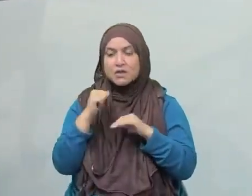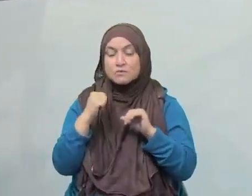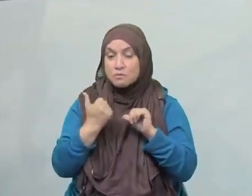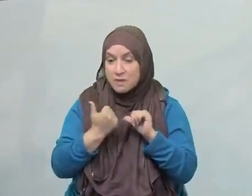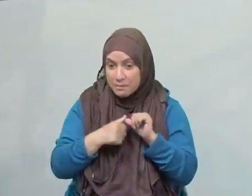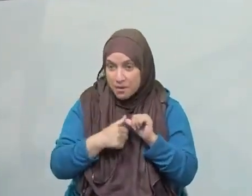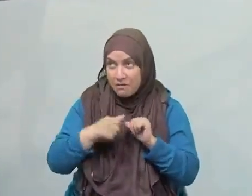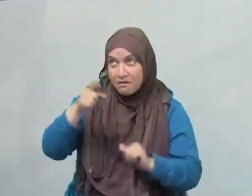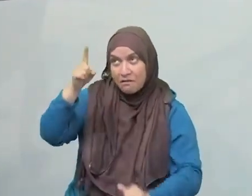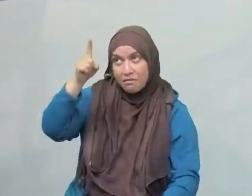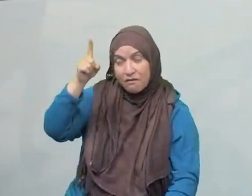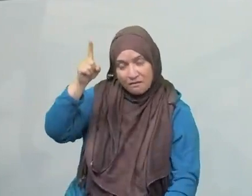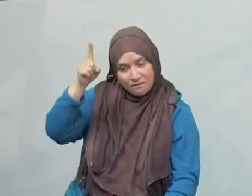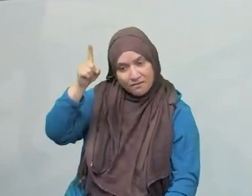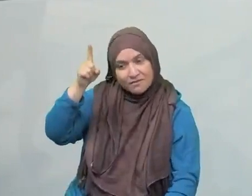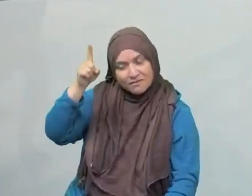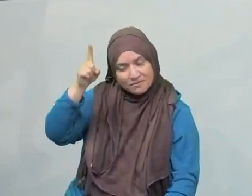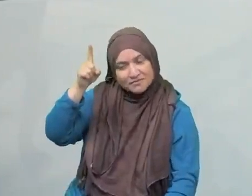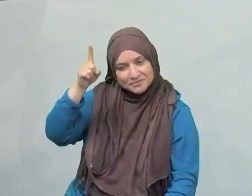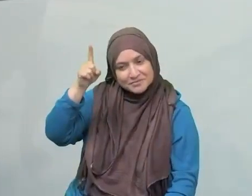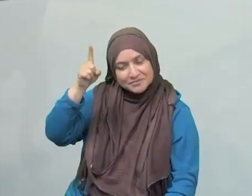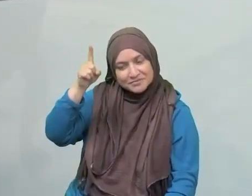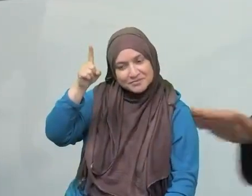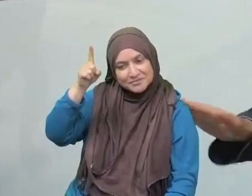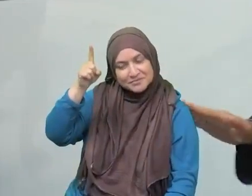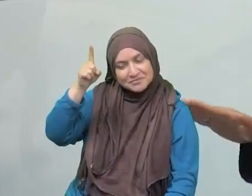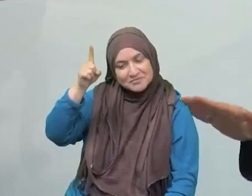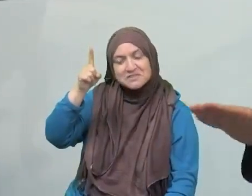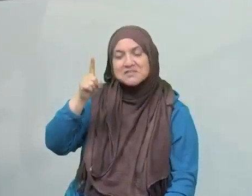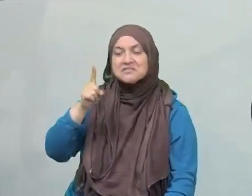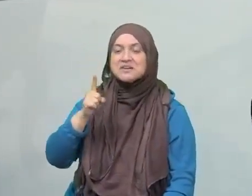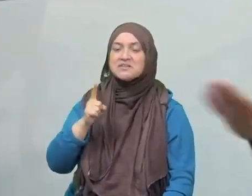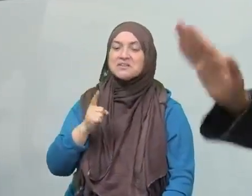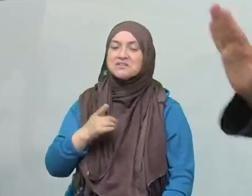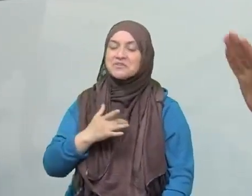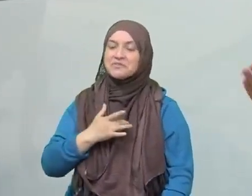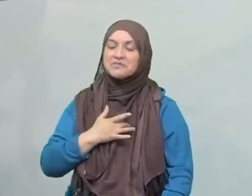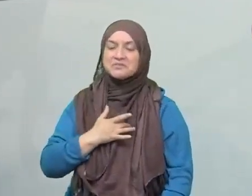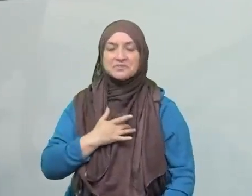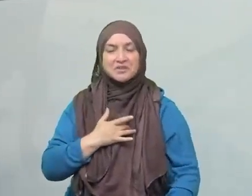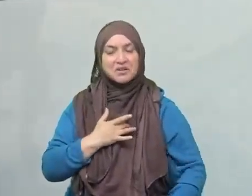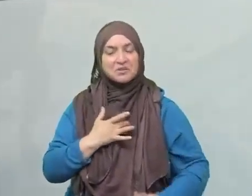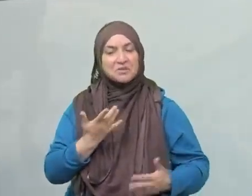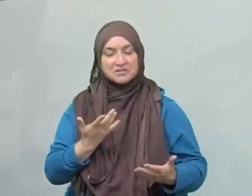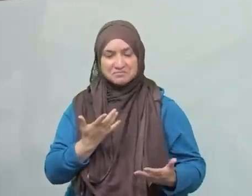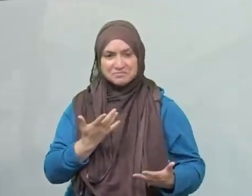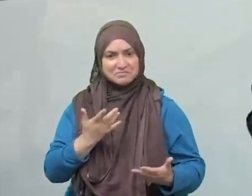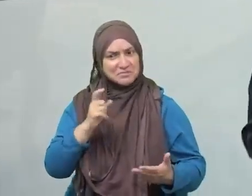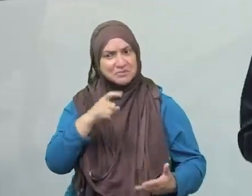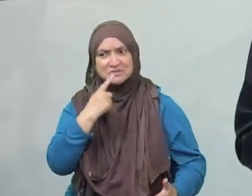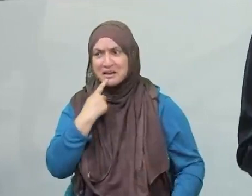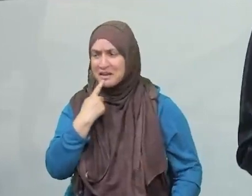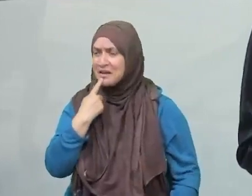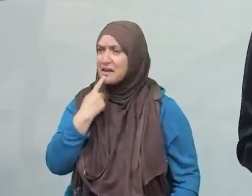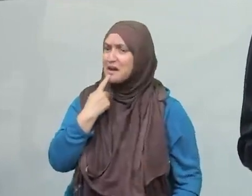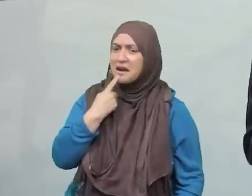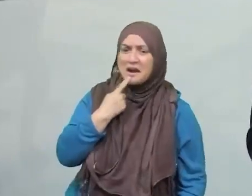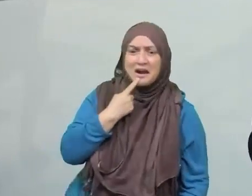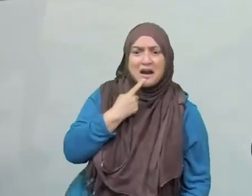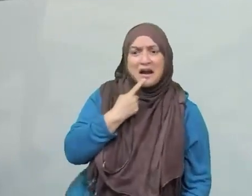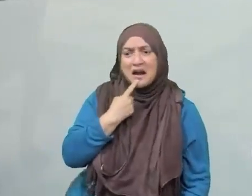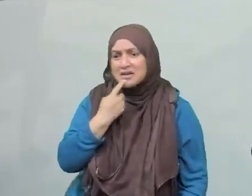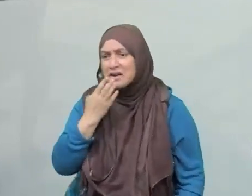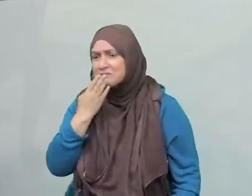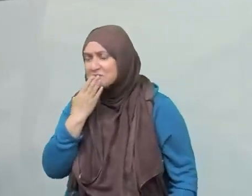forgiveness from Allah subhanahu wa ta'ala, you would say, I should be doing nothing but saying astaghfirullah all the time. Rabbi khir li wa tubh alayya